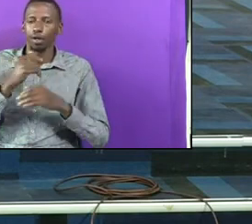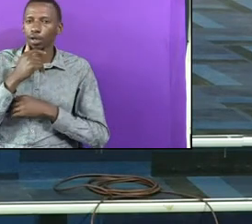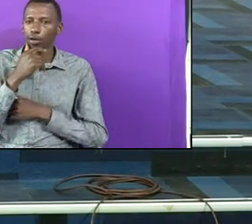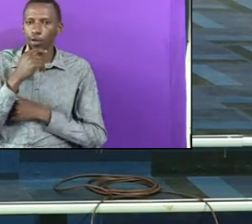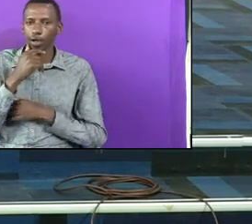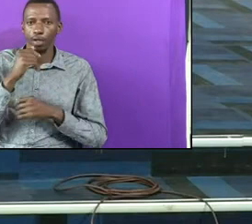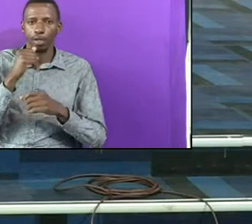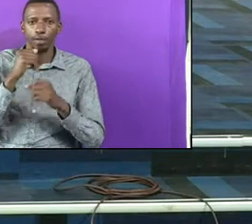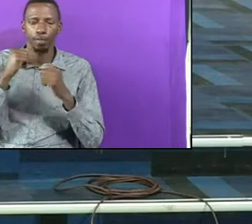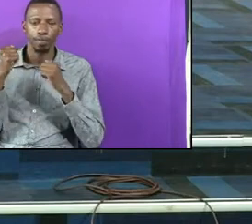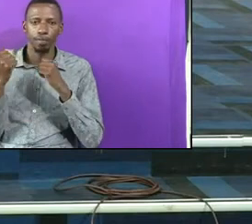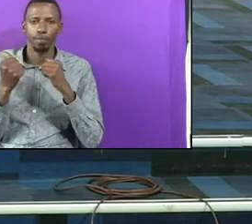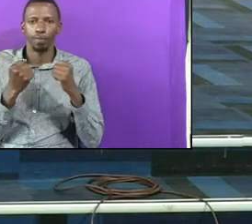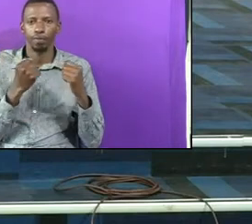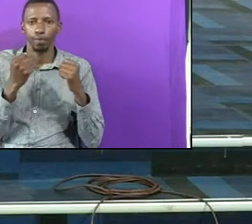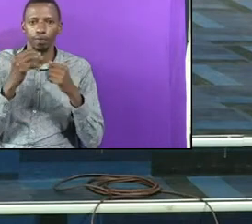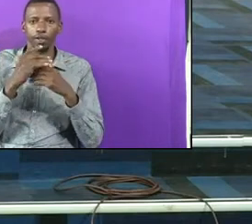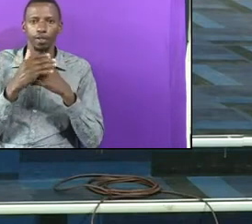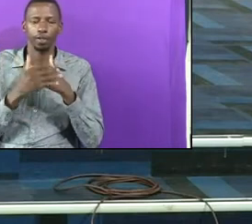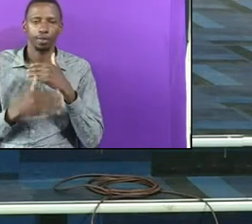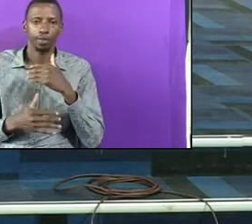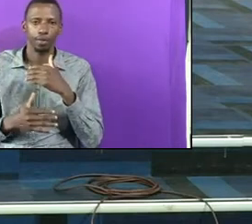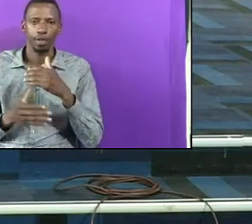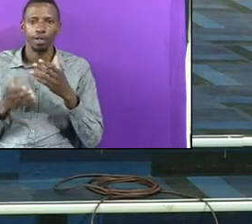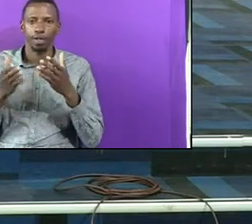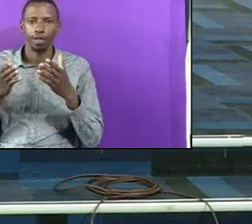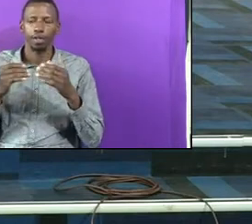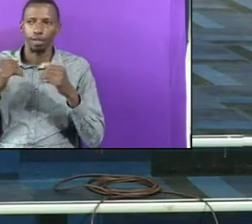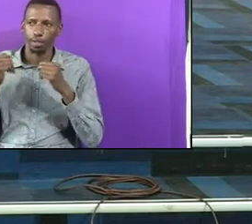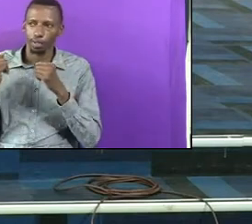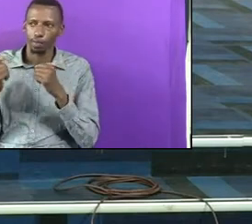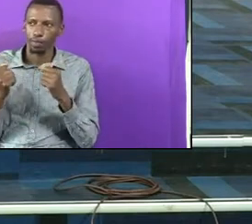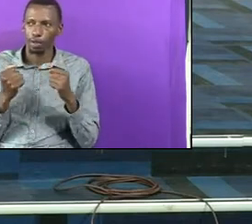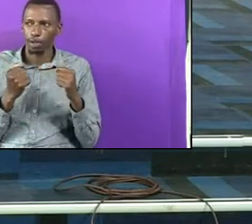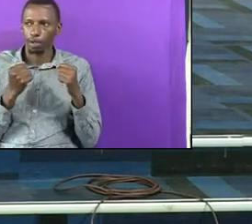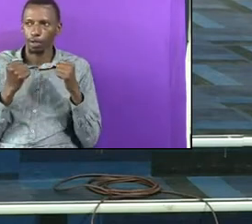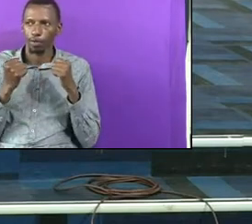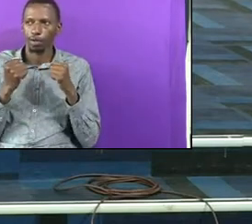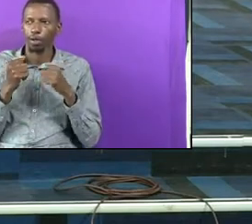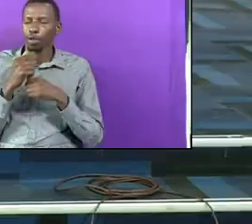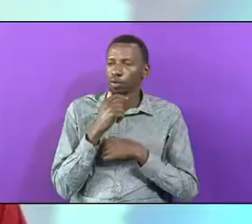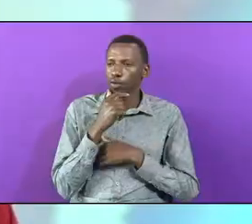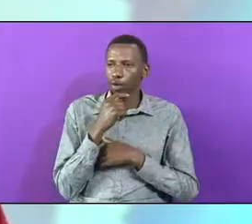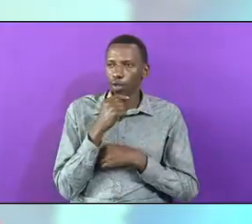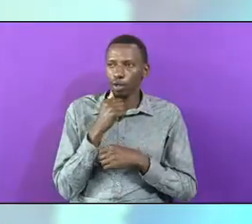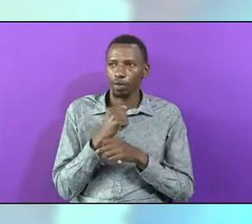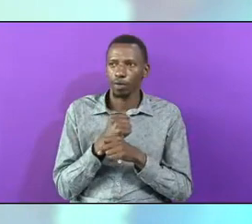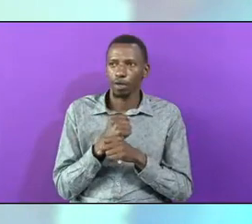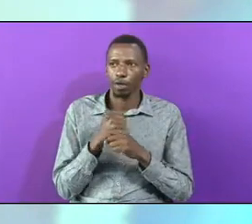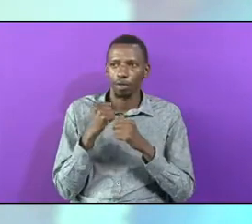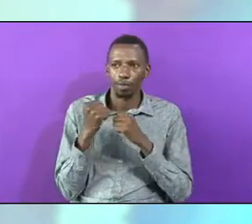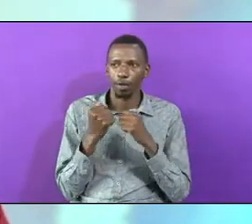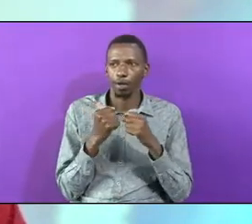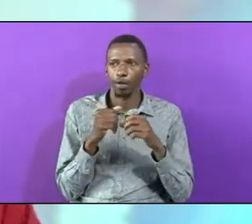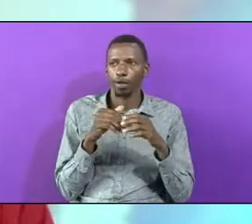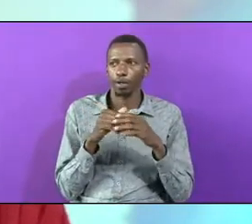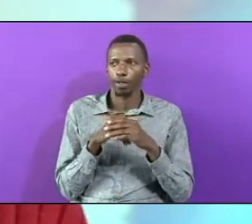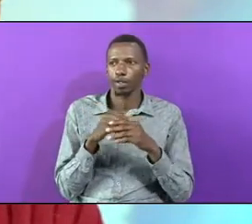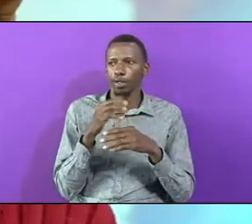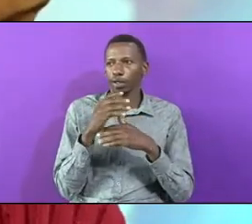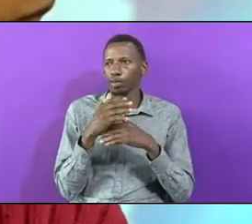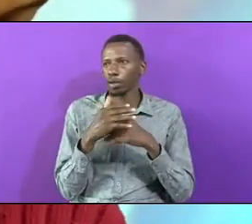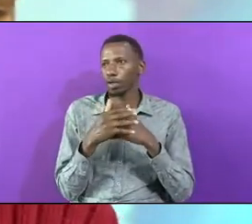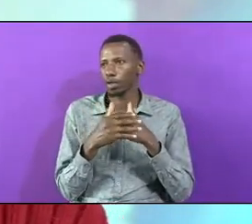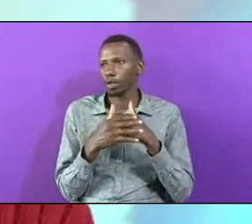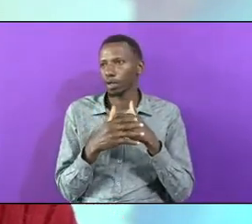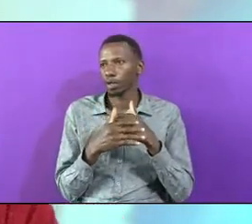In The Blood There Is Father In Man Wonder Walking Power